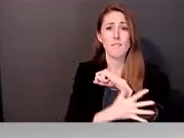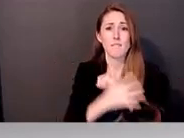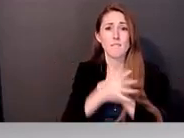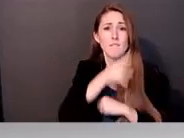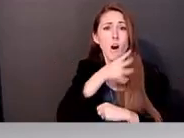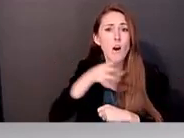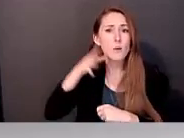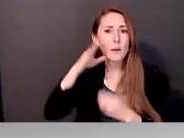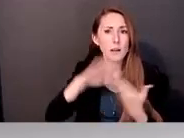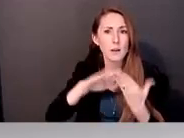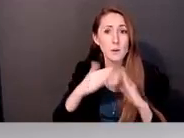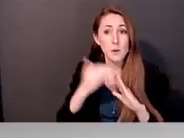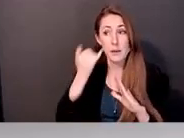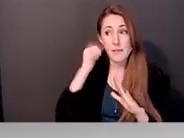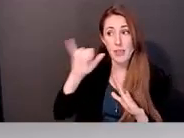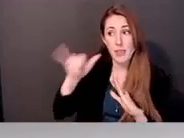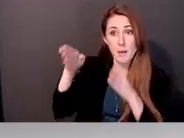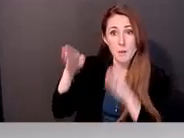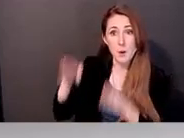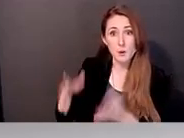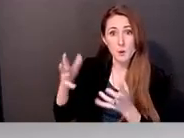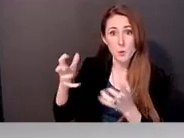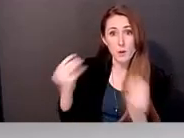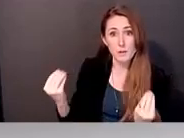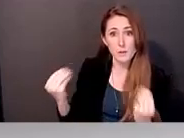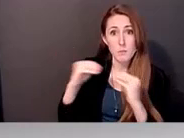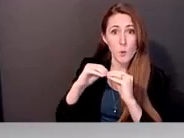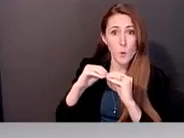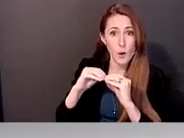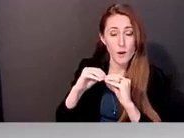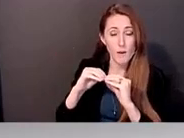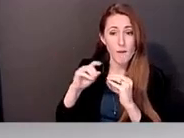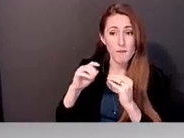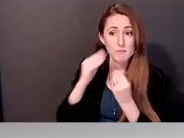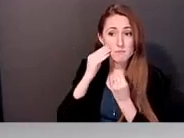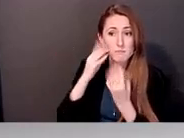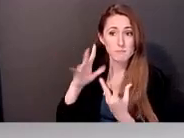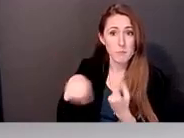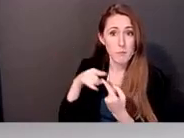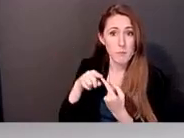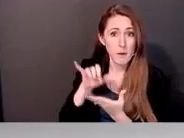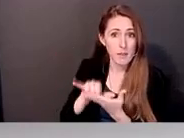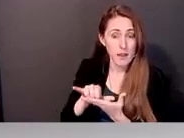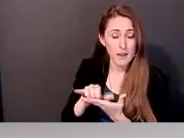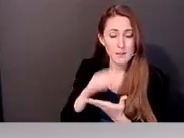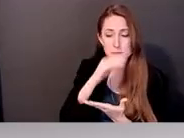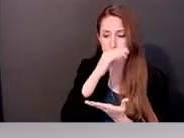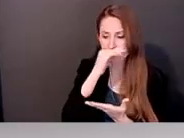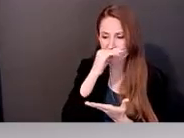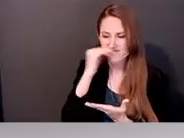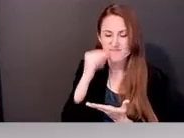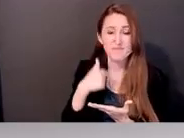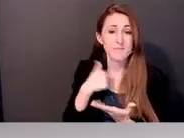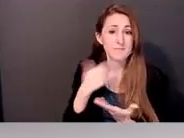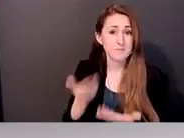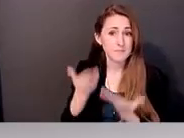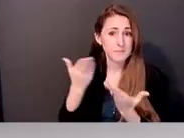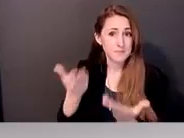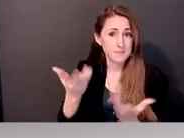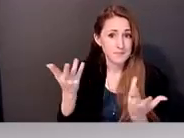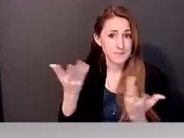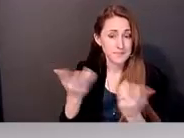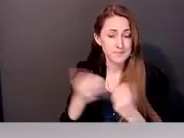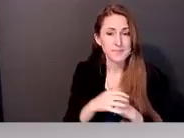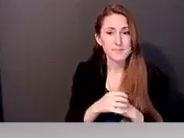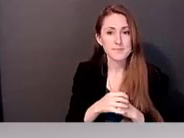more about that, my suggestions would be to, um, you know, we have a rural